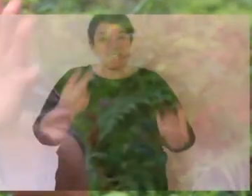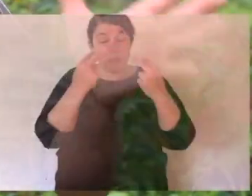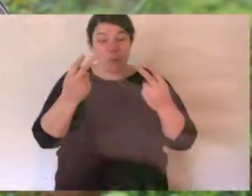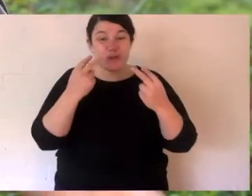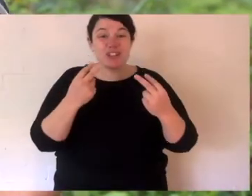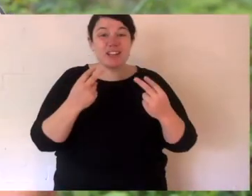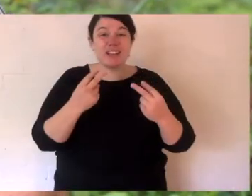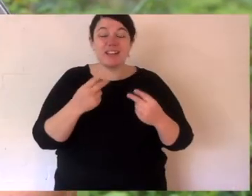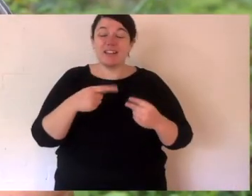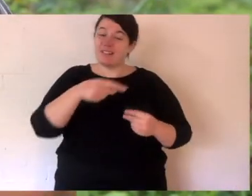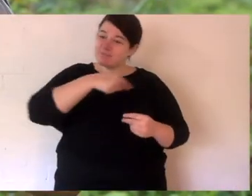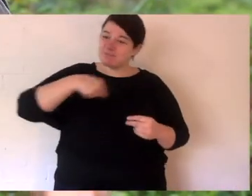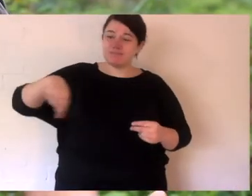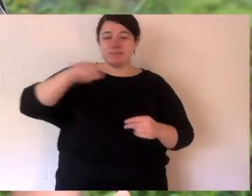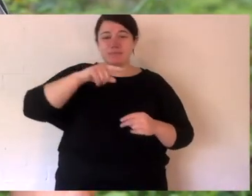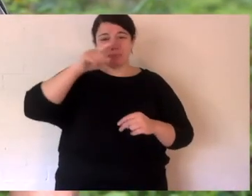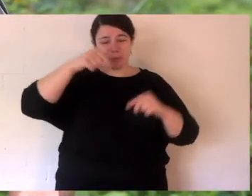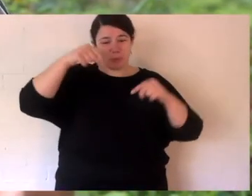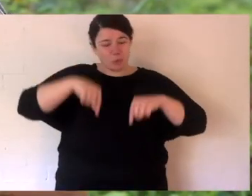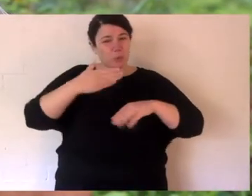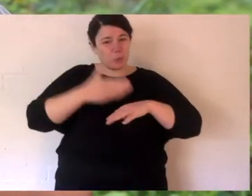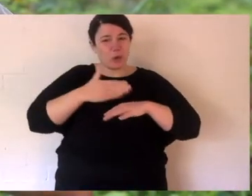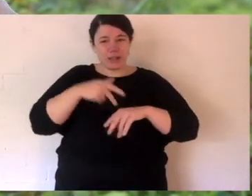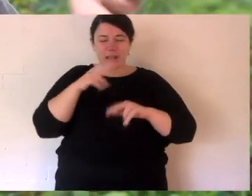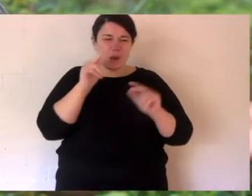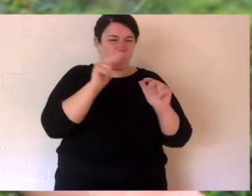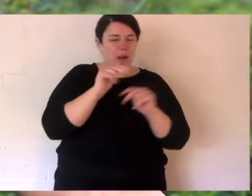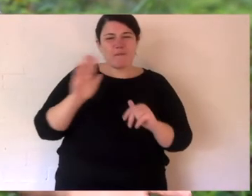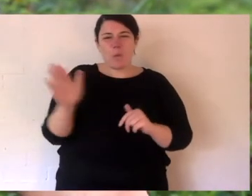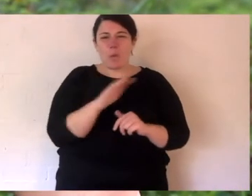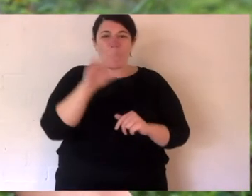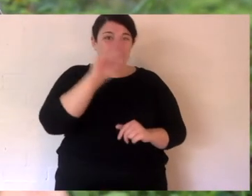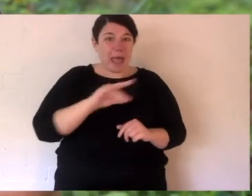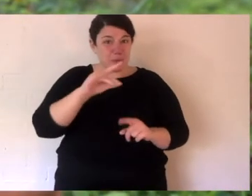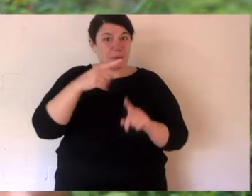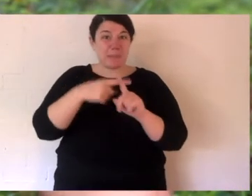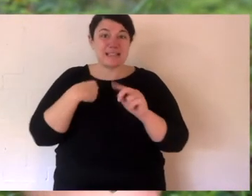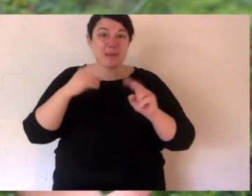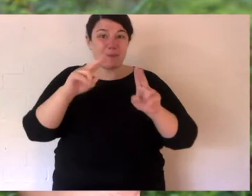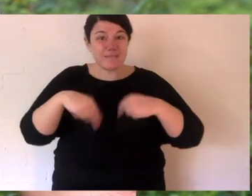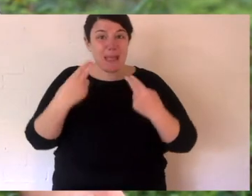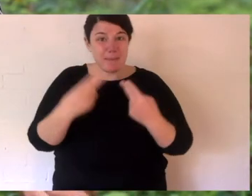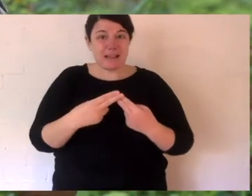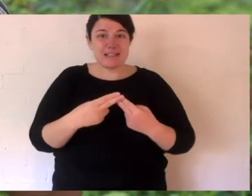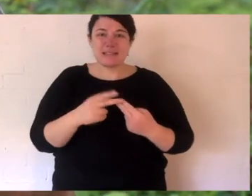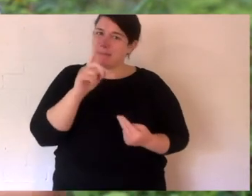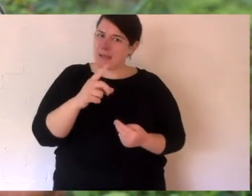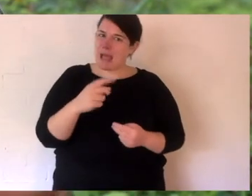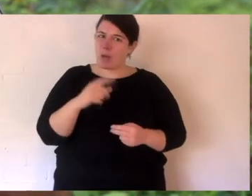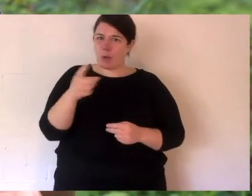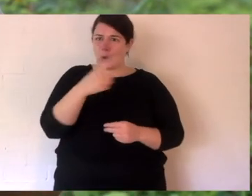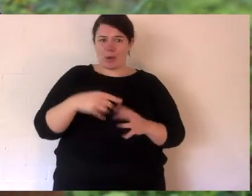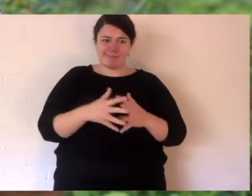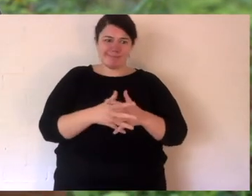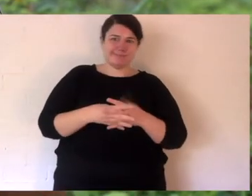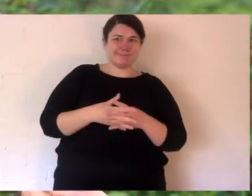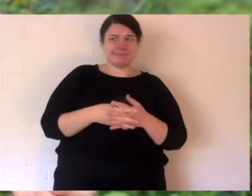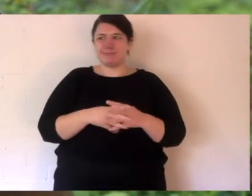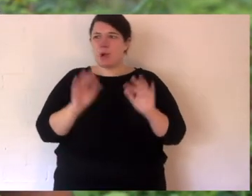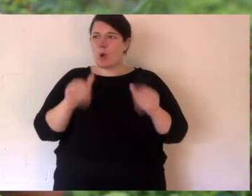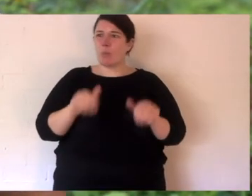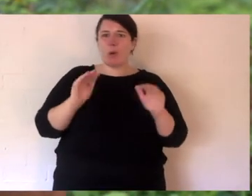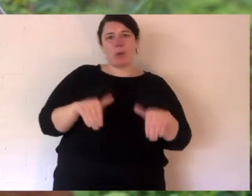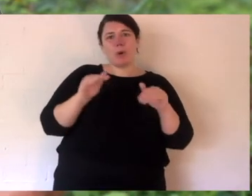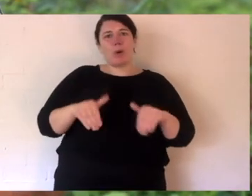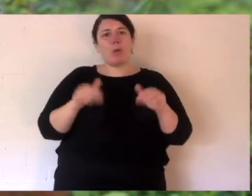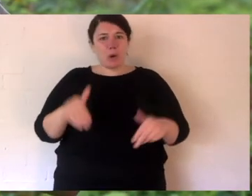Thanks for watching everyone. The keepers and I are looking after all of our animals and our families, we all have a bit of extra time at the